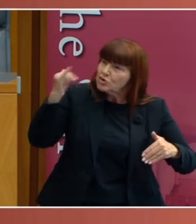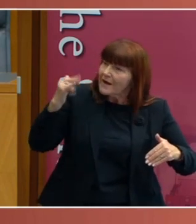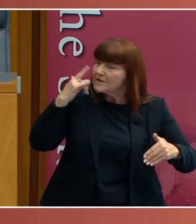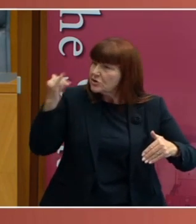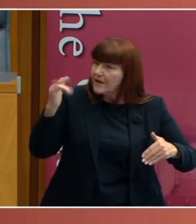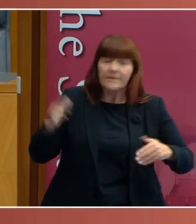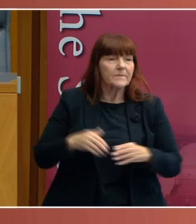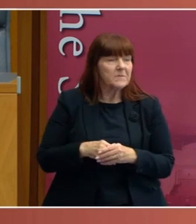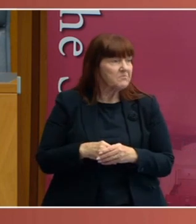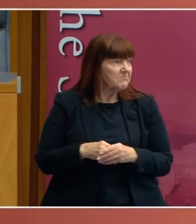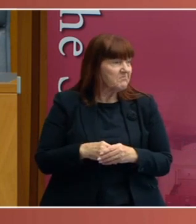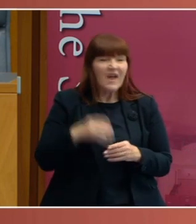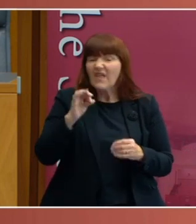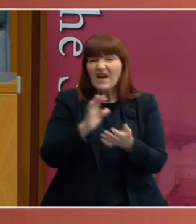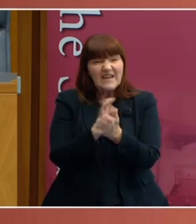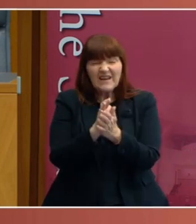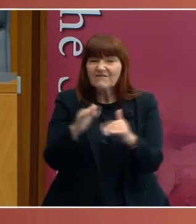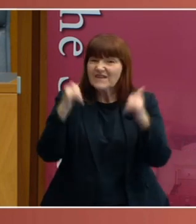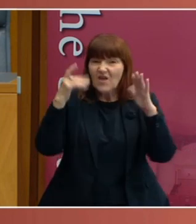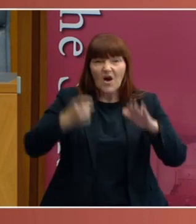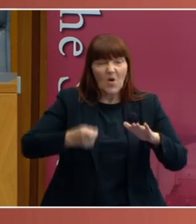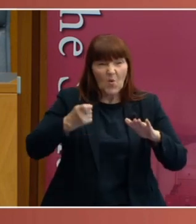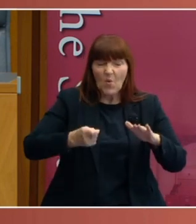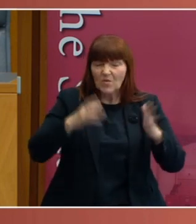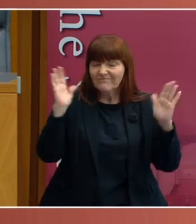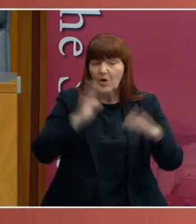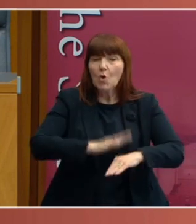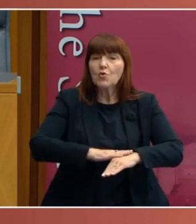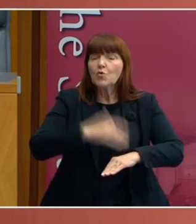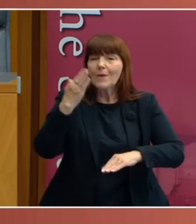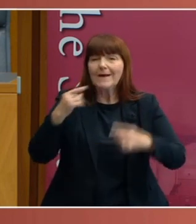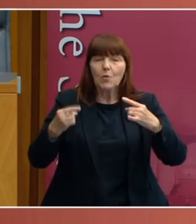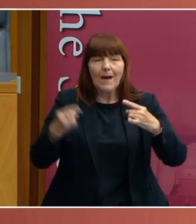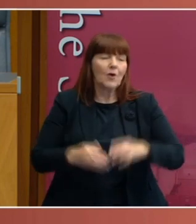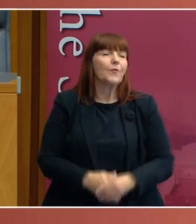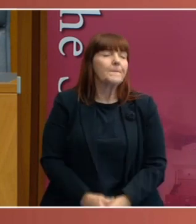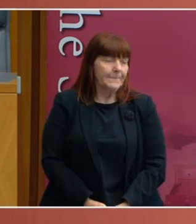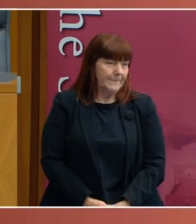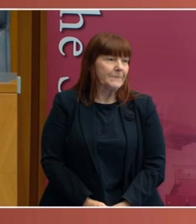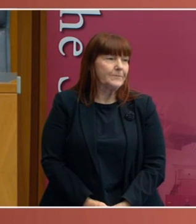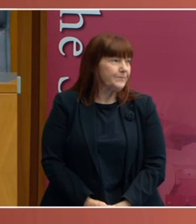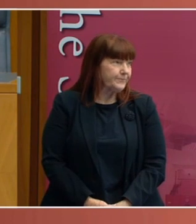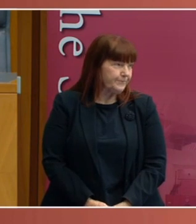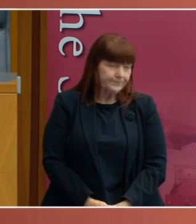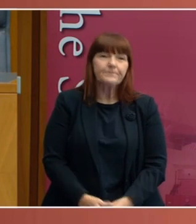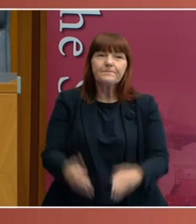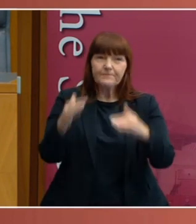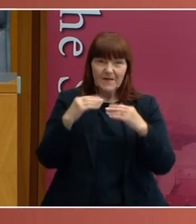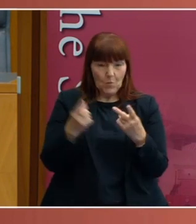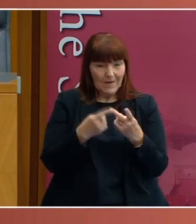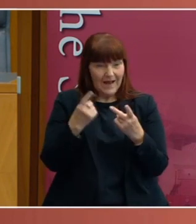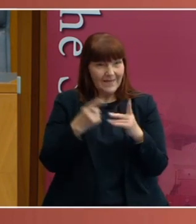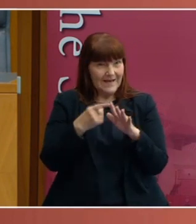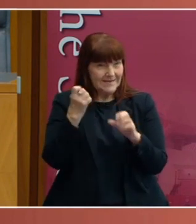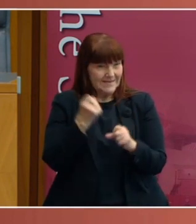any event, they hadn't managed to convince the High Court, and it was too late to argue that. Now, let me give you one other example